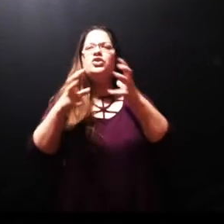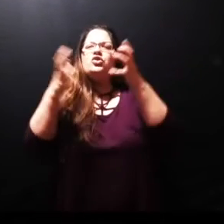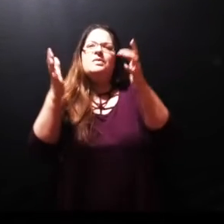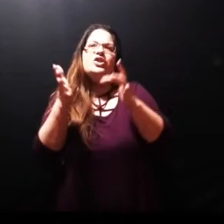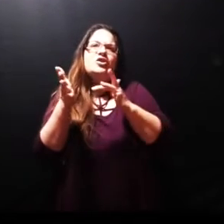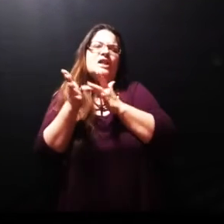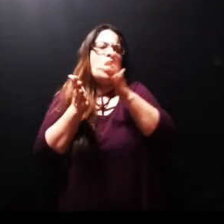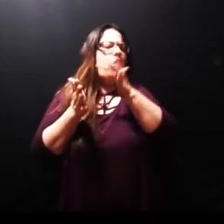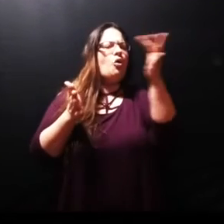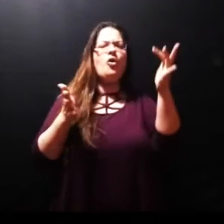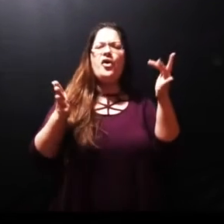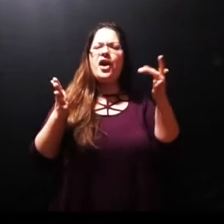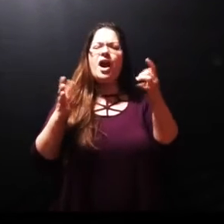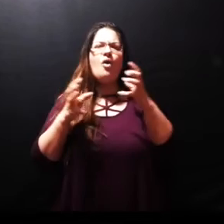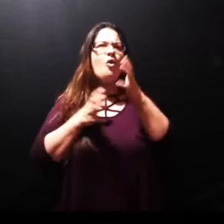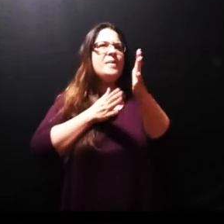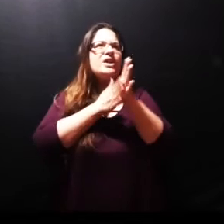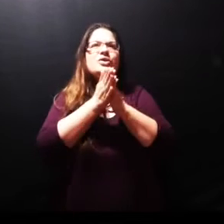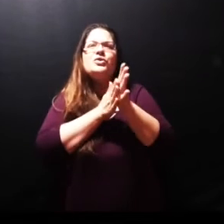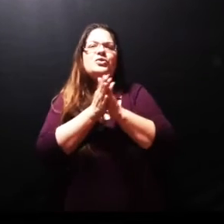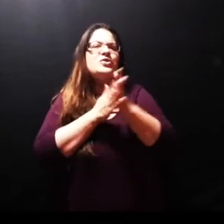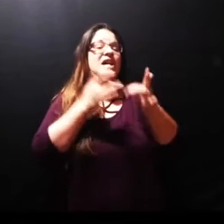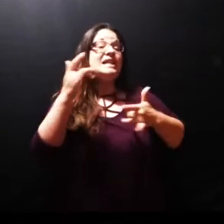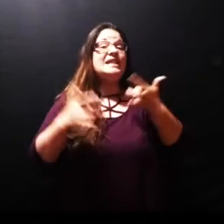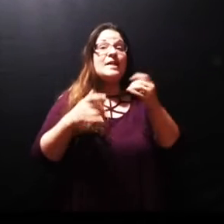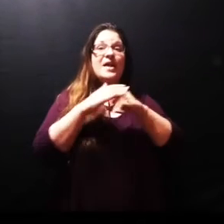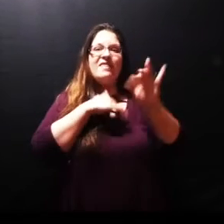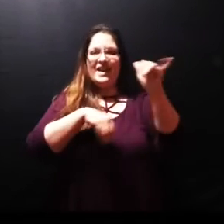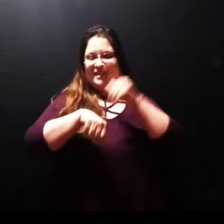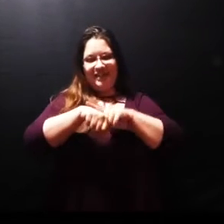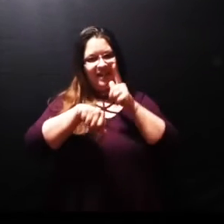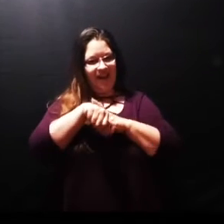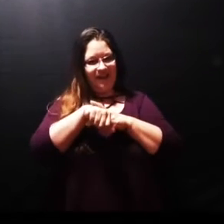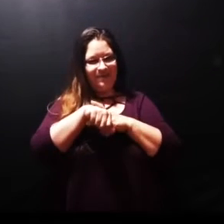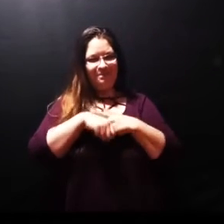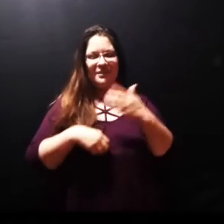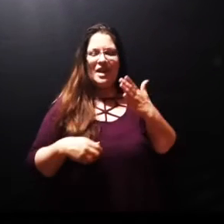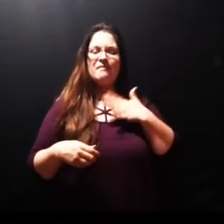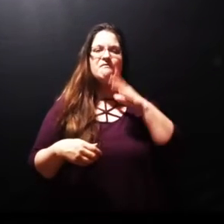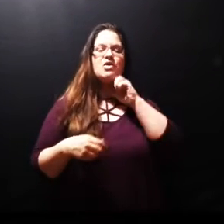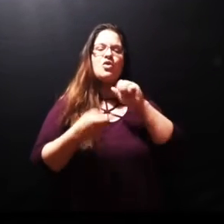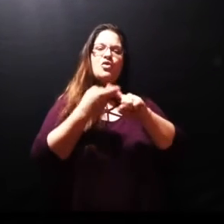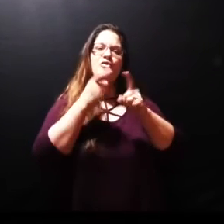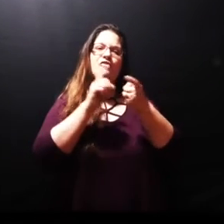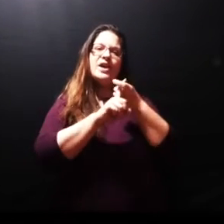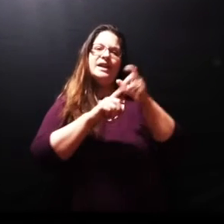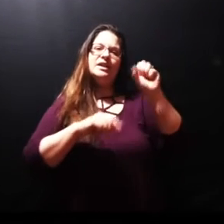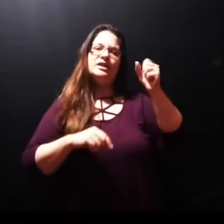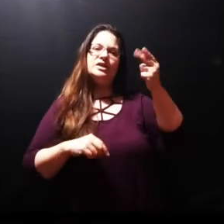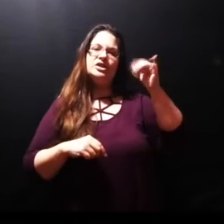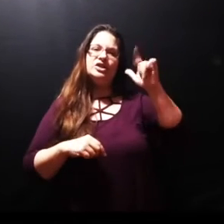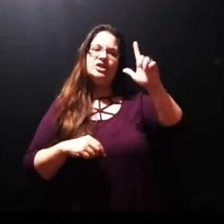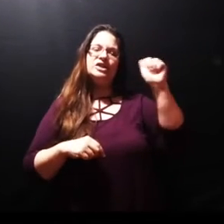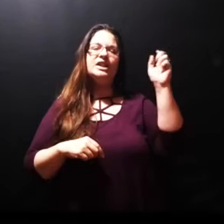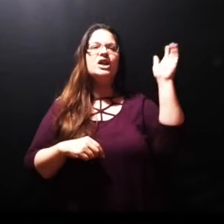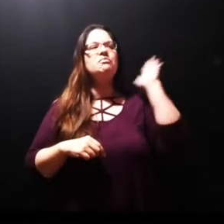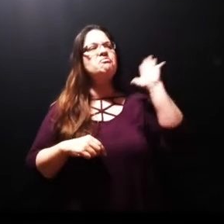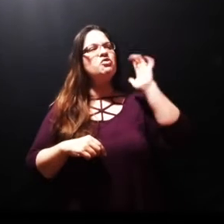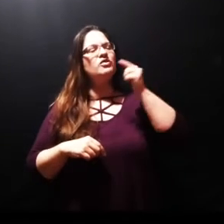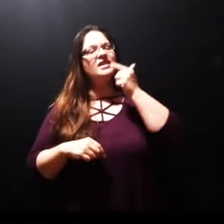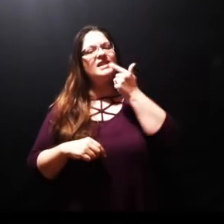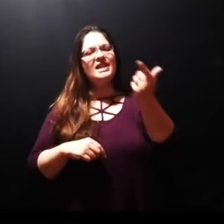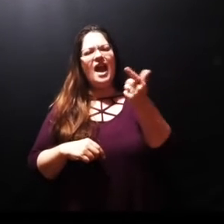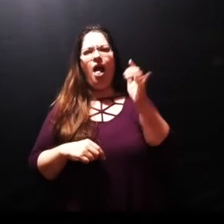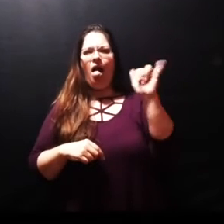heaven used to say that things give me chicken skin and believe me this is a glorious moment that you get to even preach on a